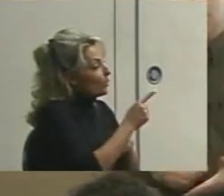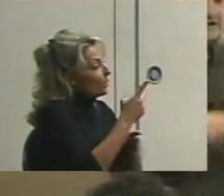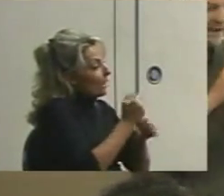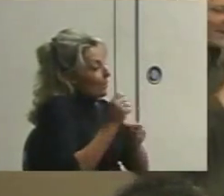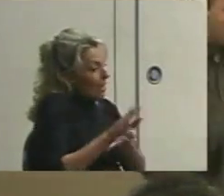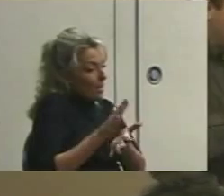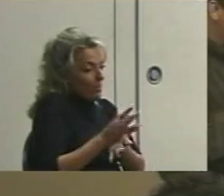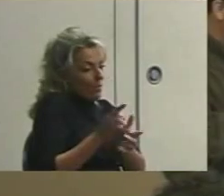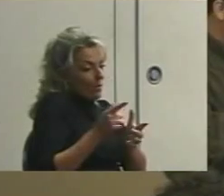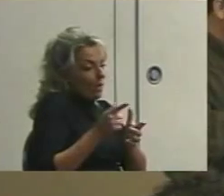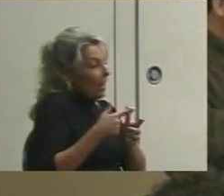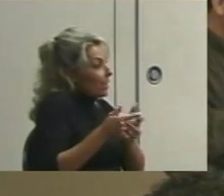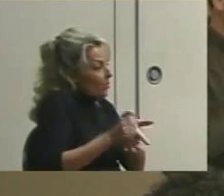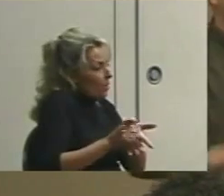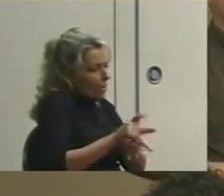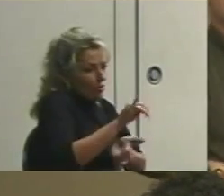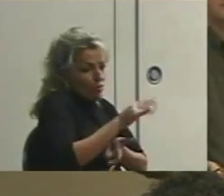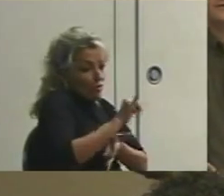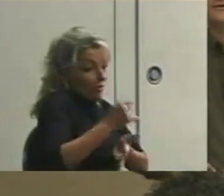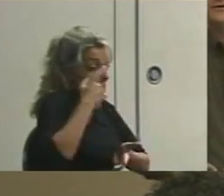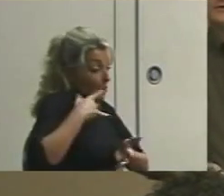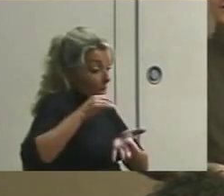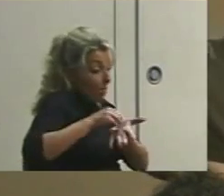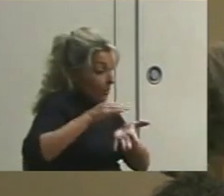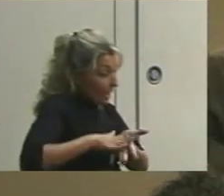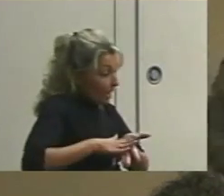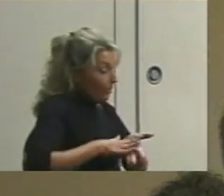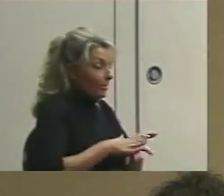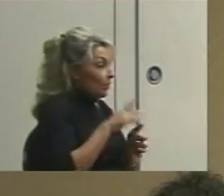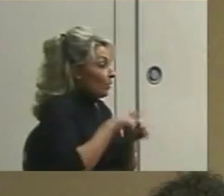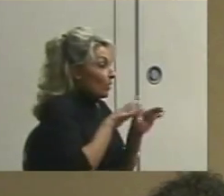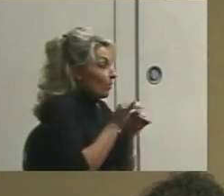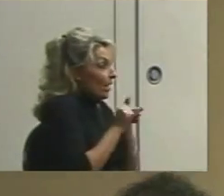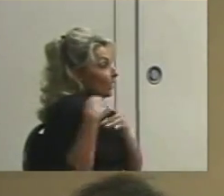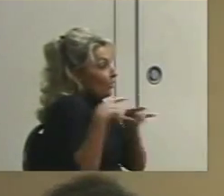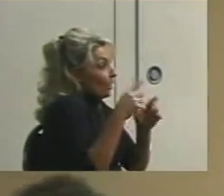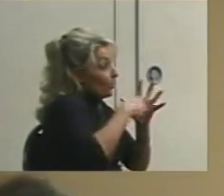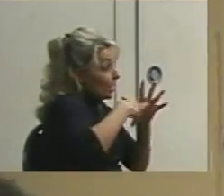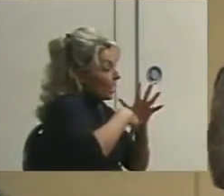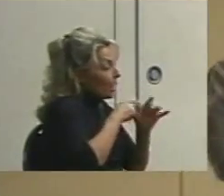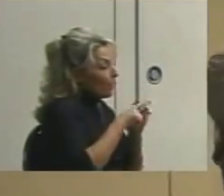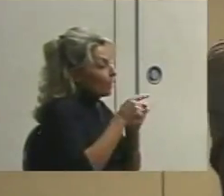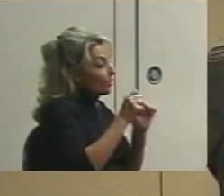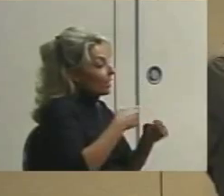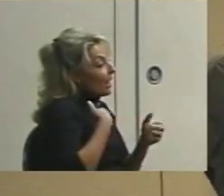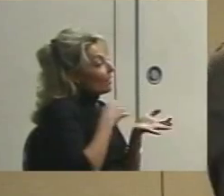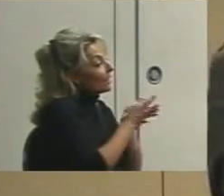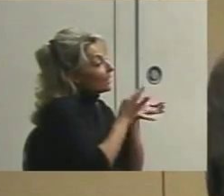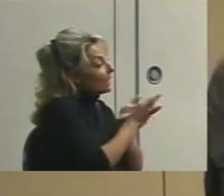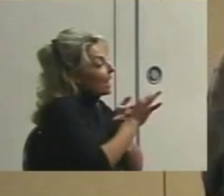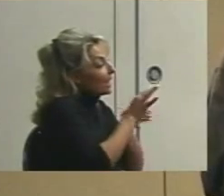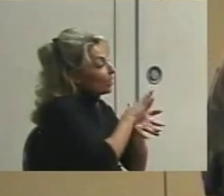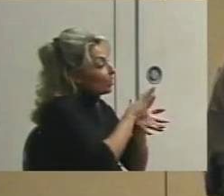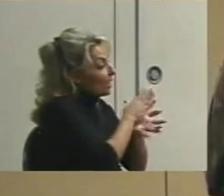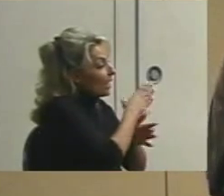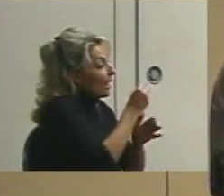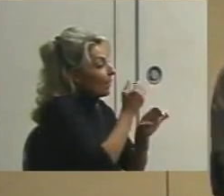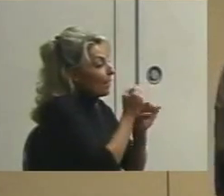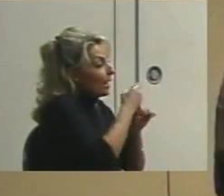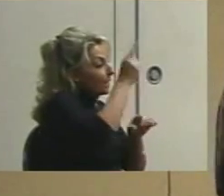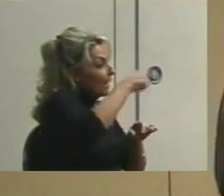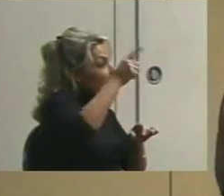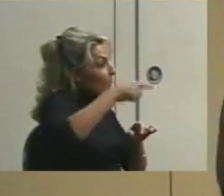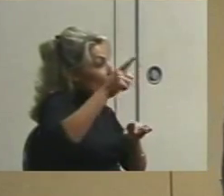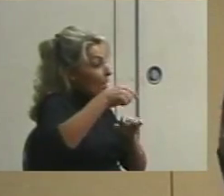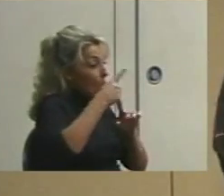piece of paper and write down, there's one. But you could have a tally sheet and make little tally marks. And when you